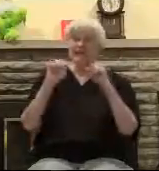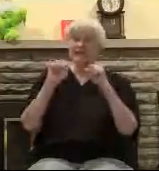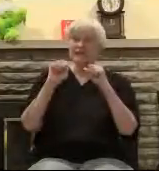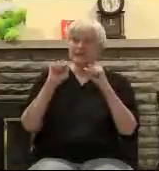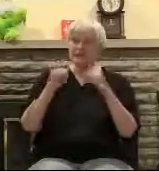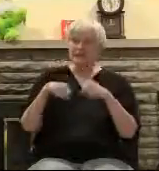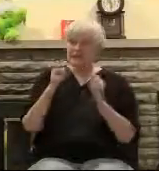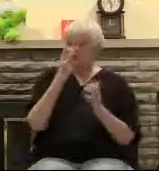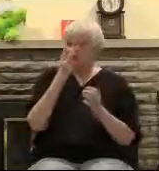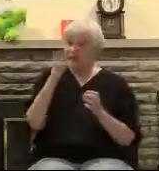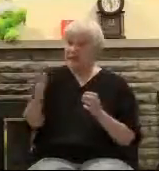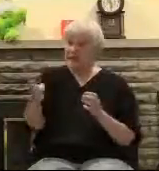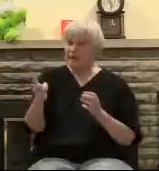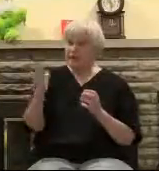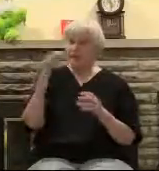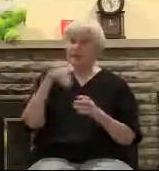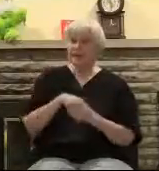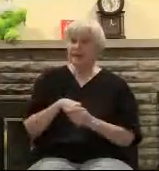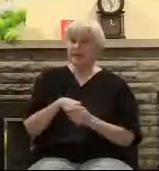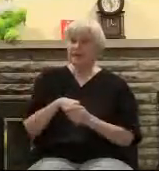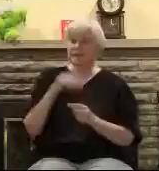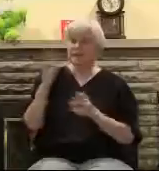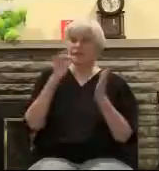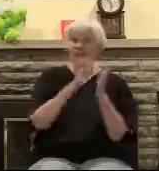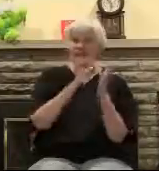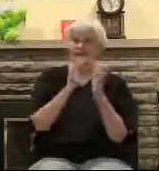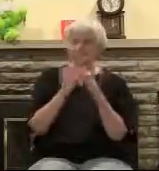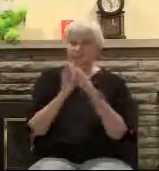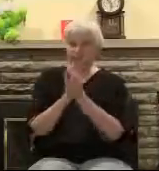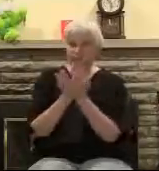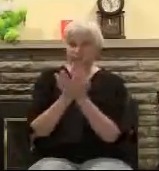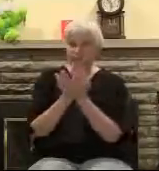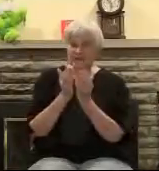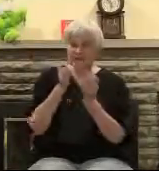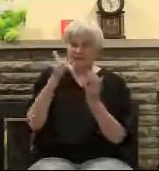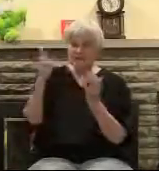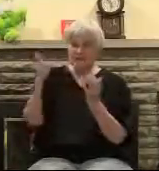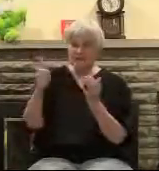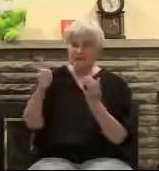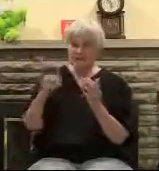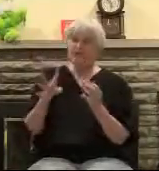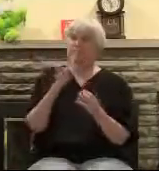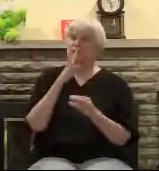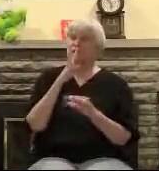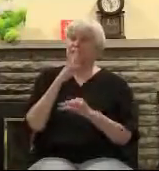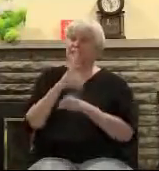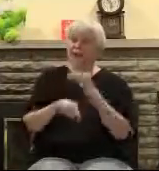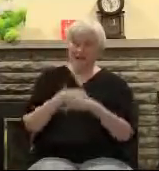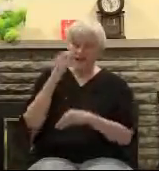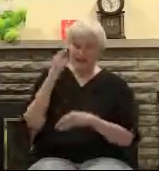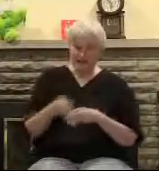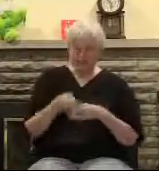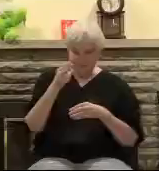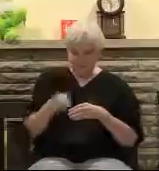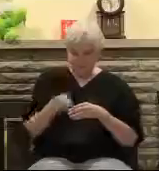historic evidence starts in the fact that the Bible itself is an historic document. And the Bible